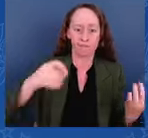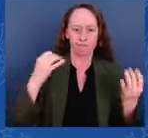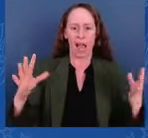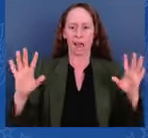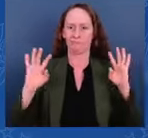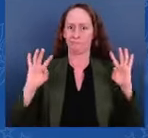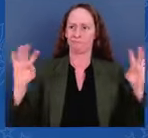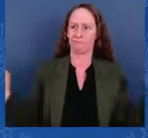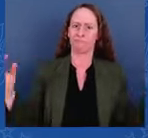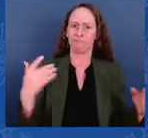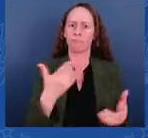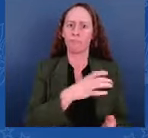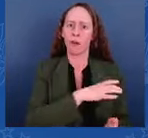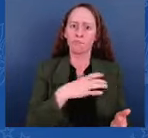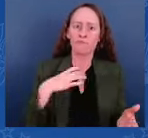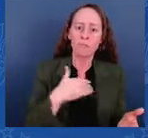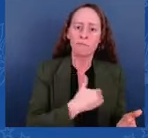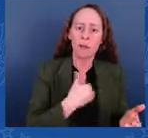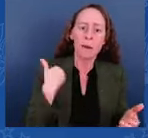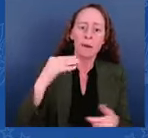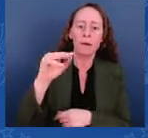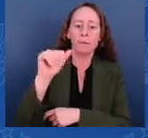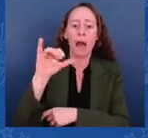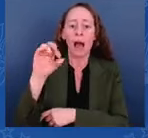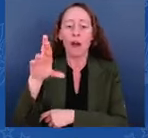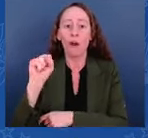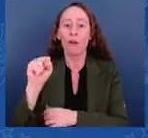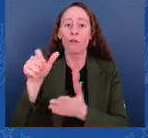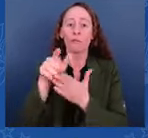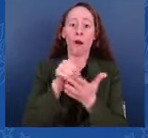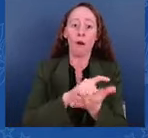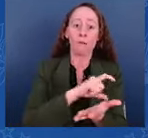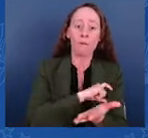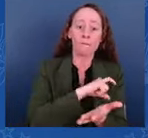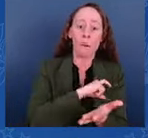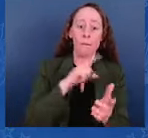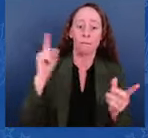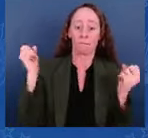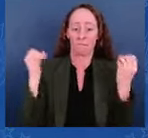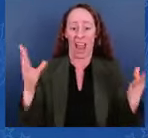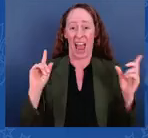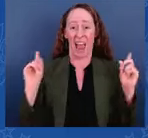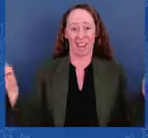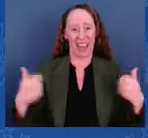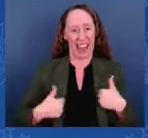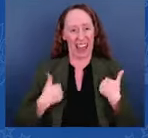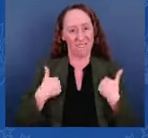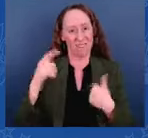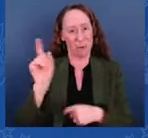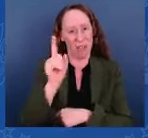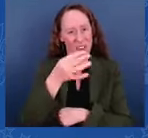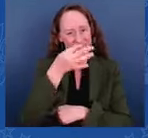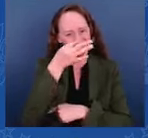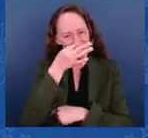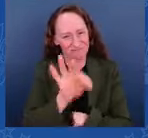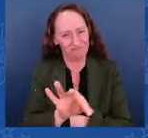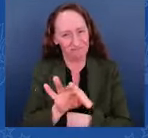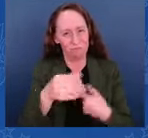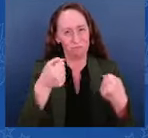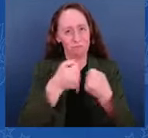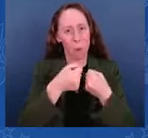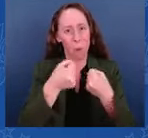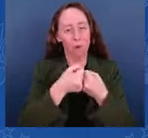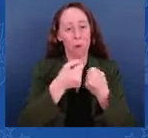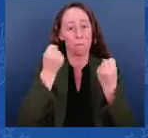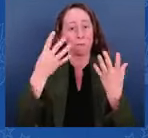southern border. They know the border is not a political issue to be weaponized — the responsibility we have to share to do something